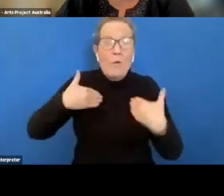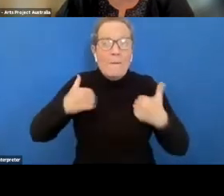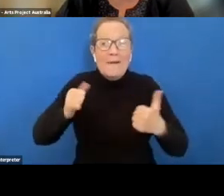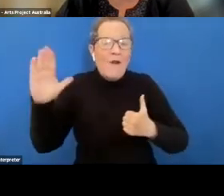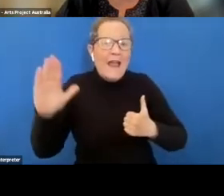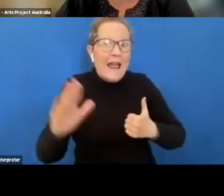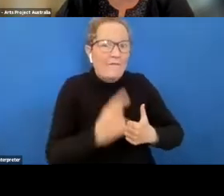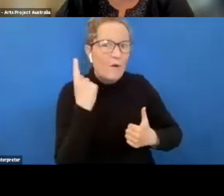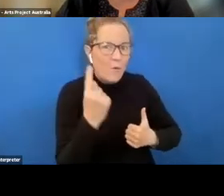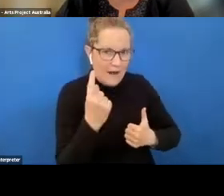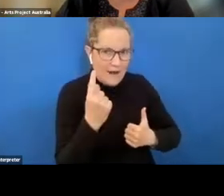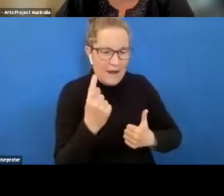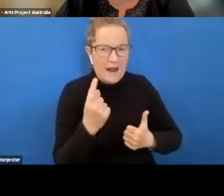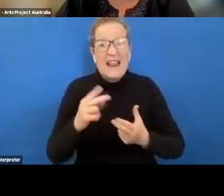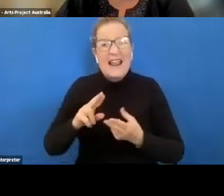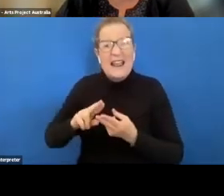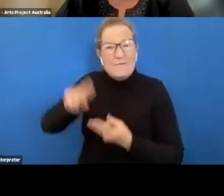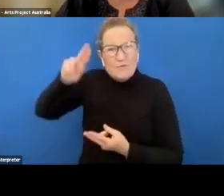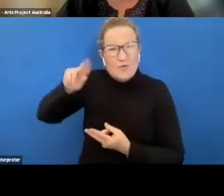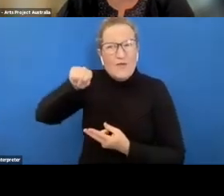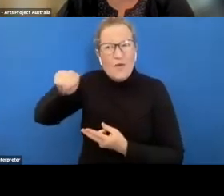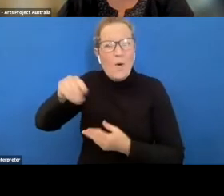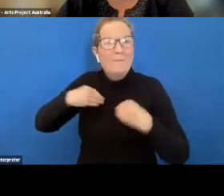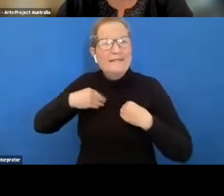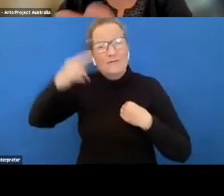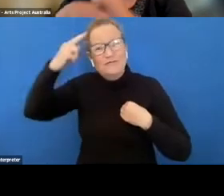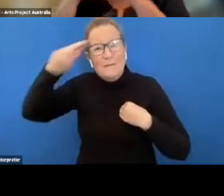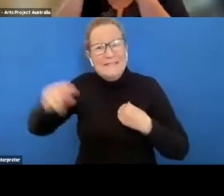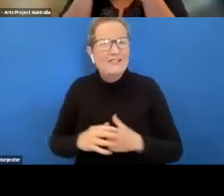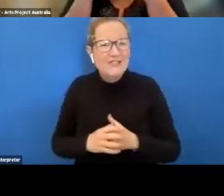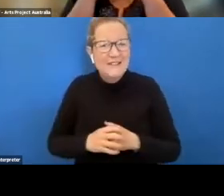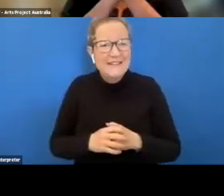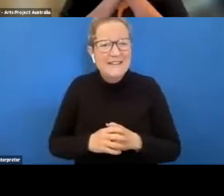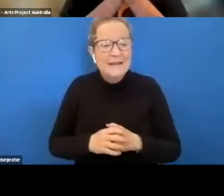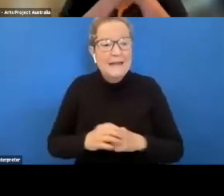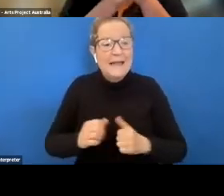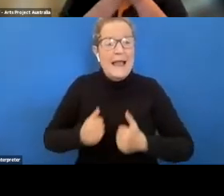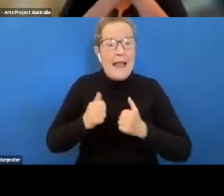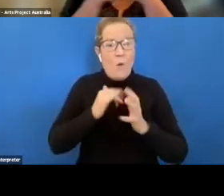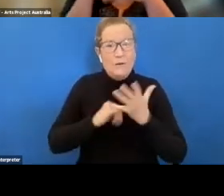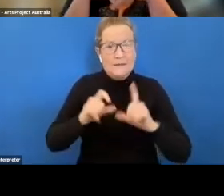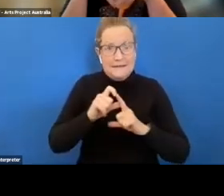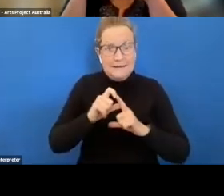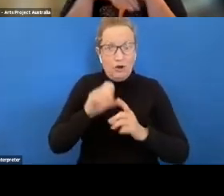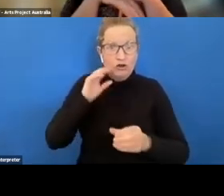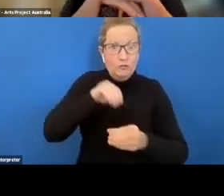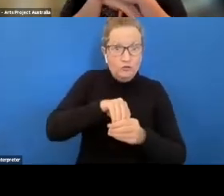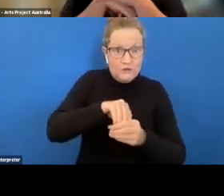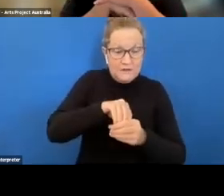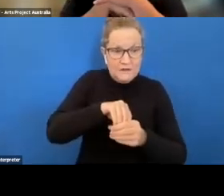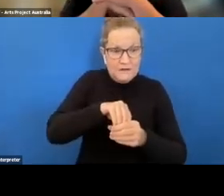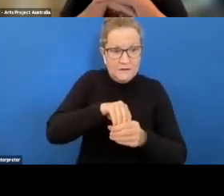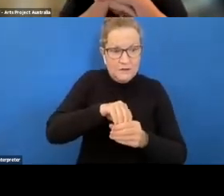and it improves your business reputation as well um our autistics contribution is um